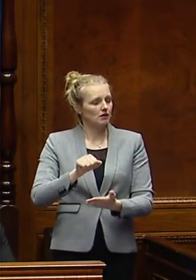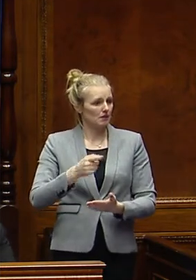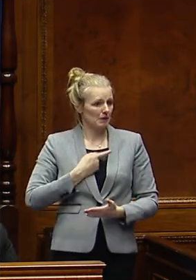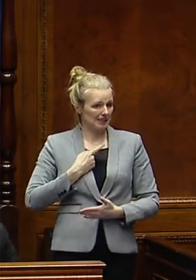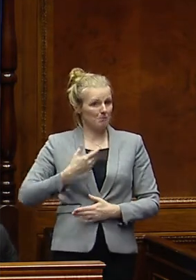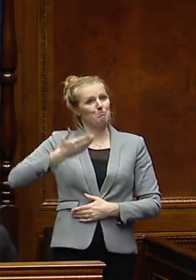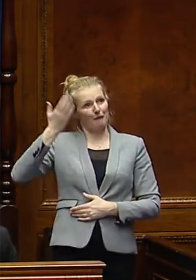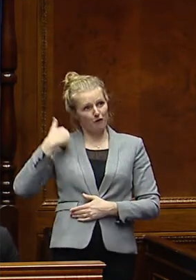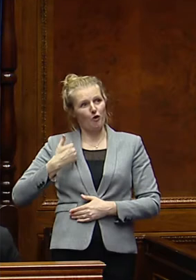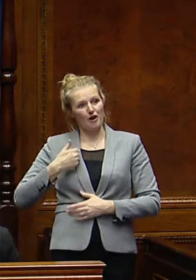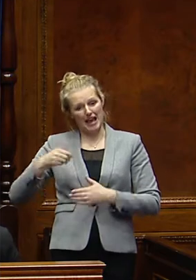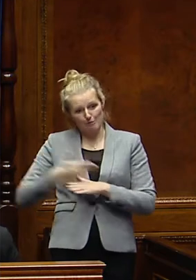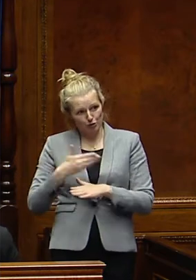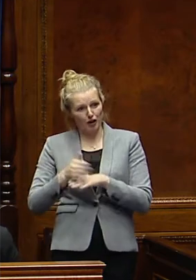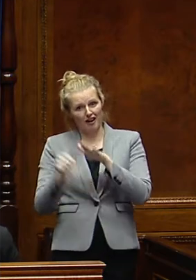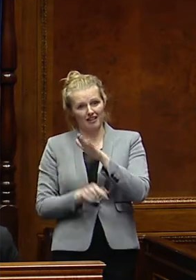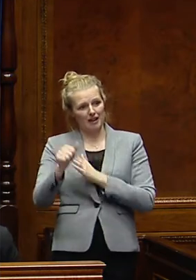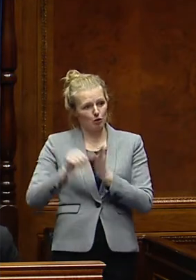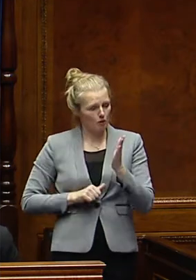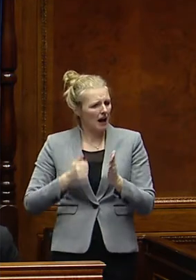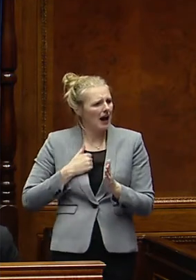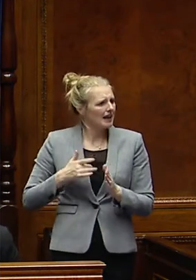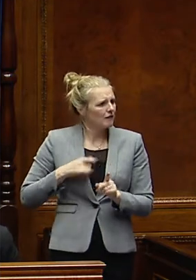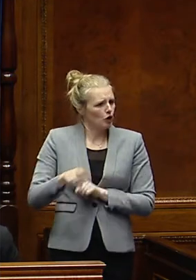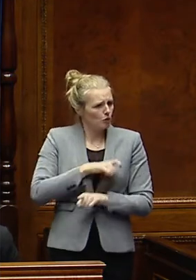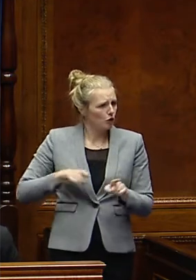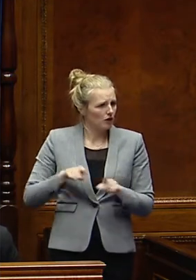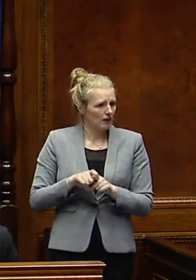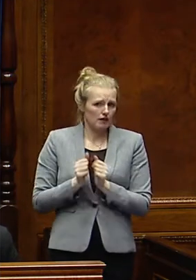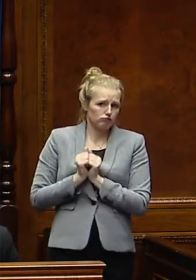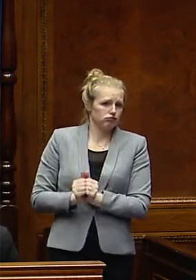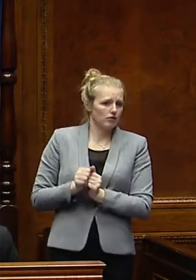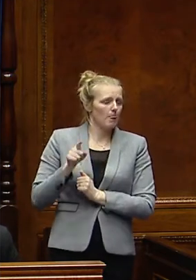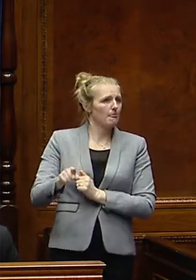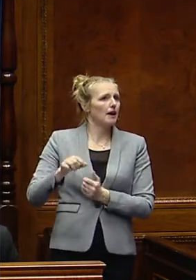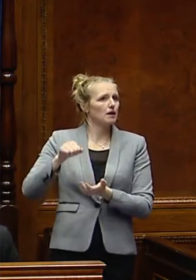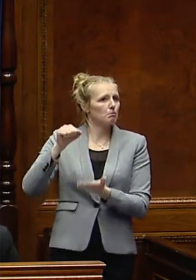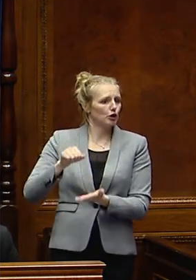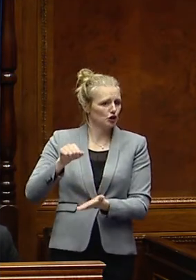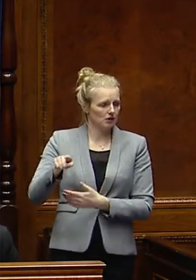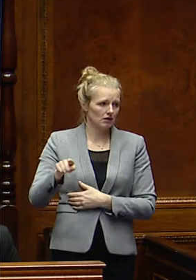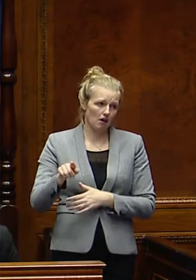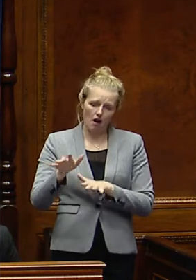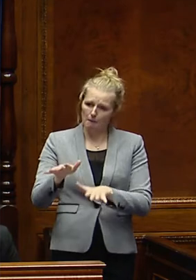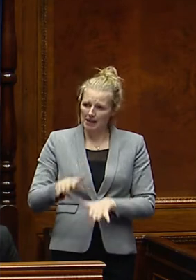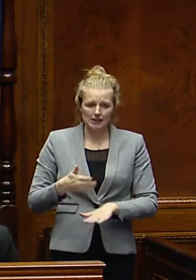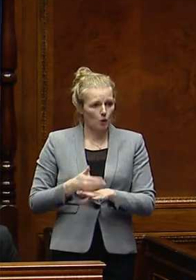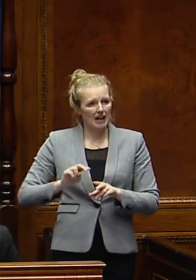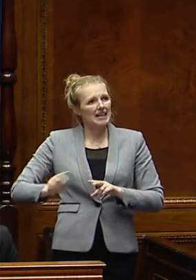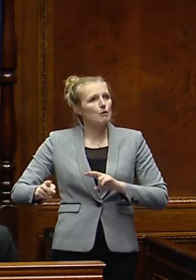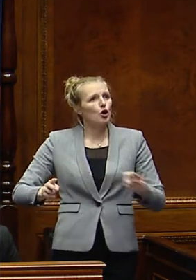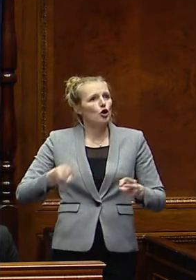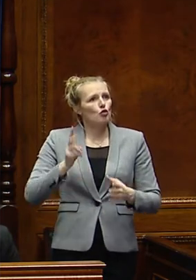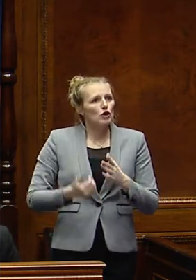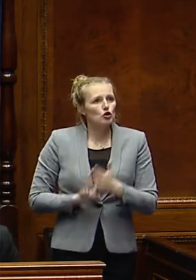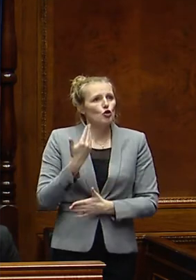employed under that programme and also lives in a community that is impacted by it, I do see the amazing work that neighbourhood renewal